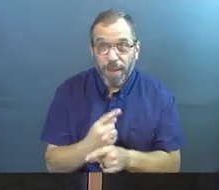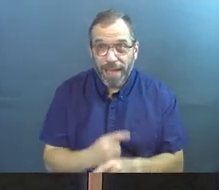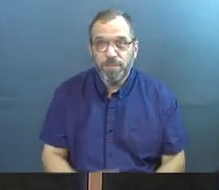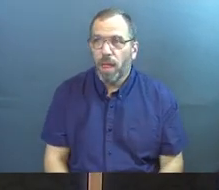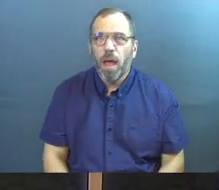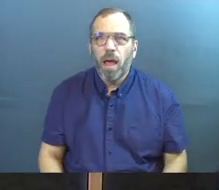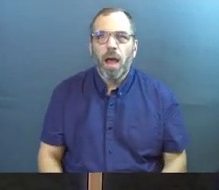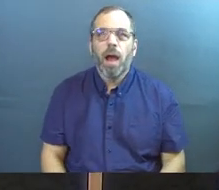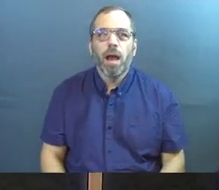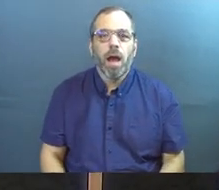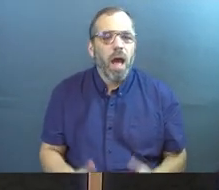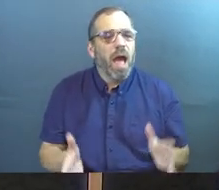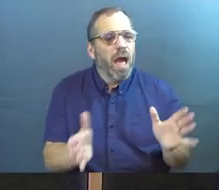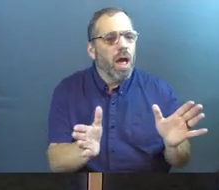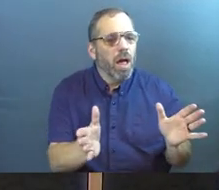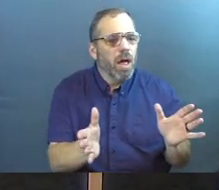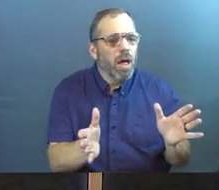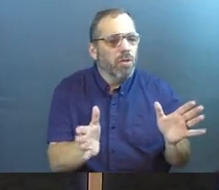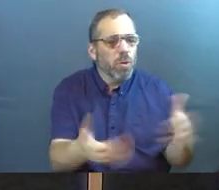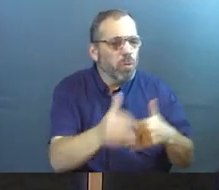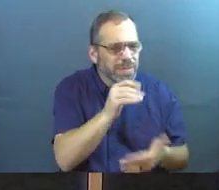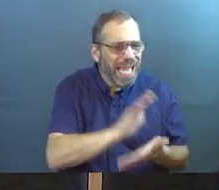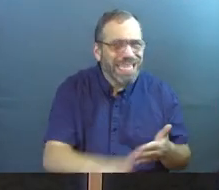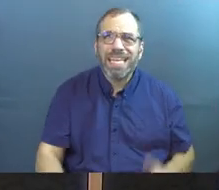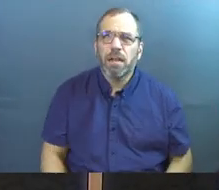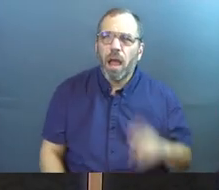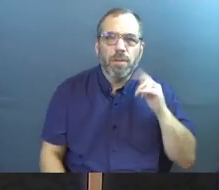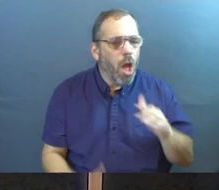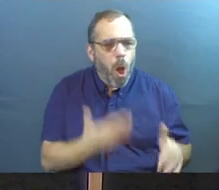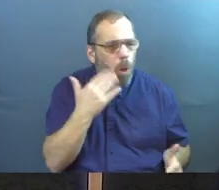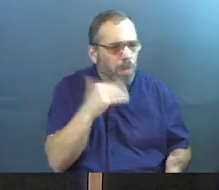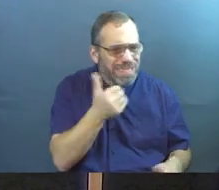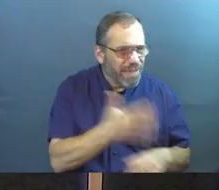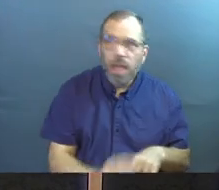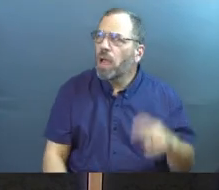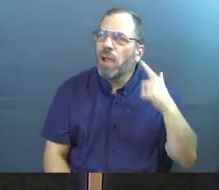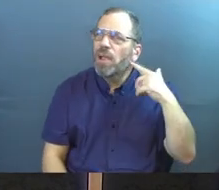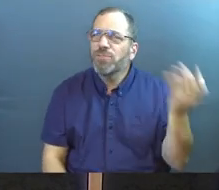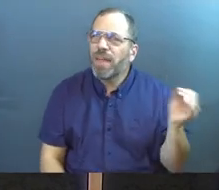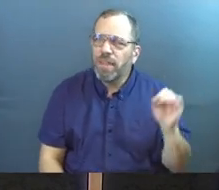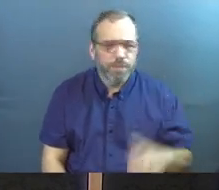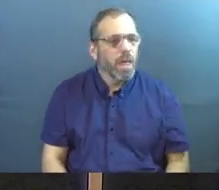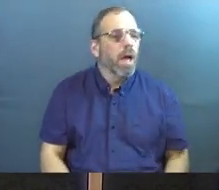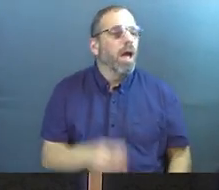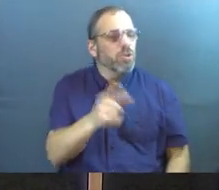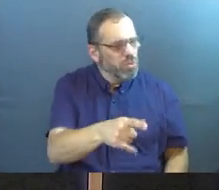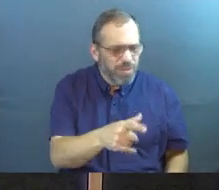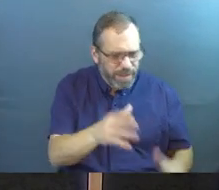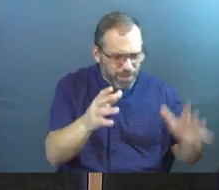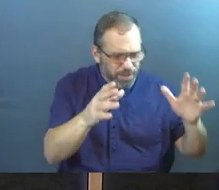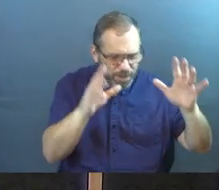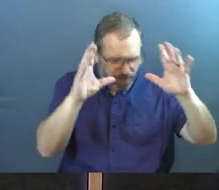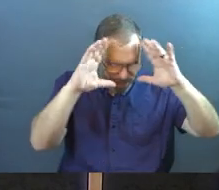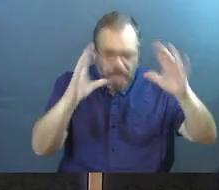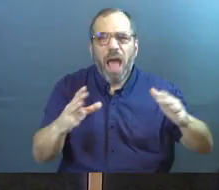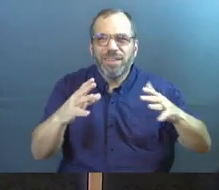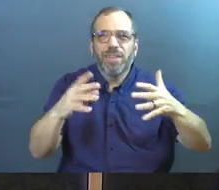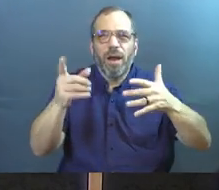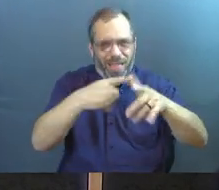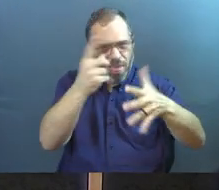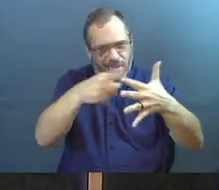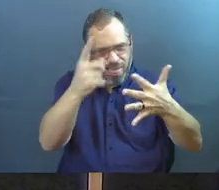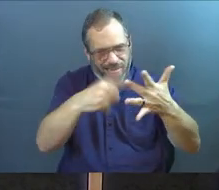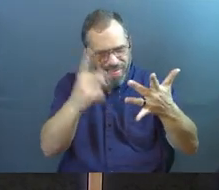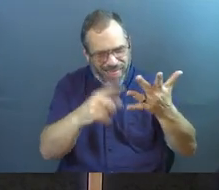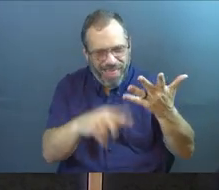The room isn't clean. I didn't hear you, right? The homework isn't done. I didn't hear you. You didn't make, it goes on and on.